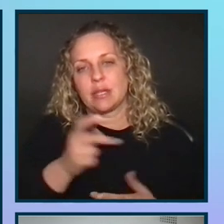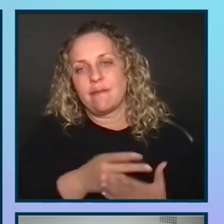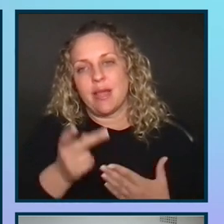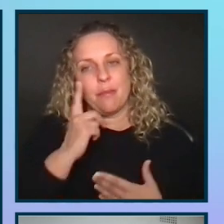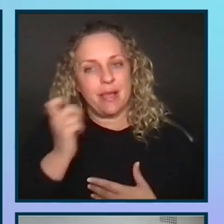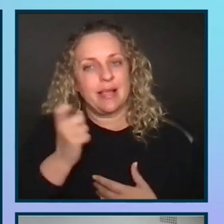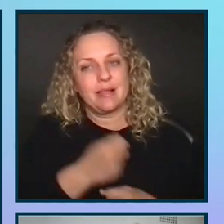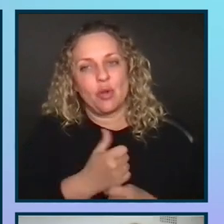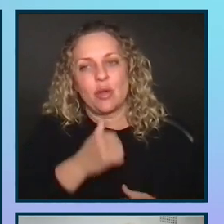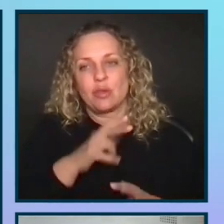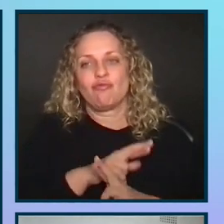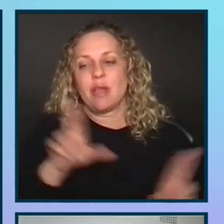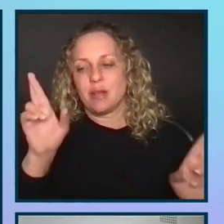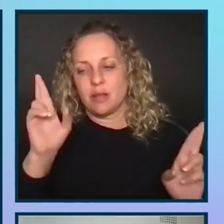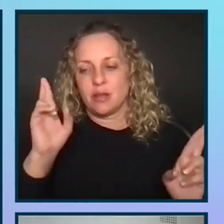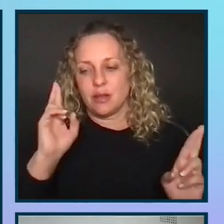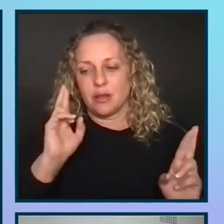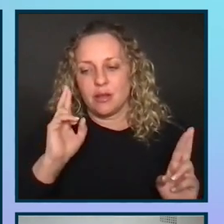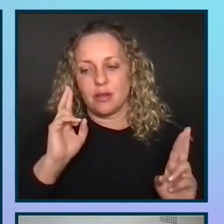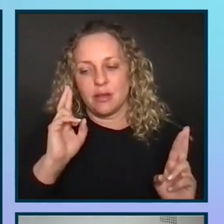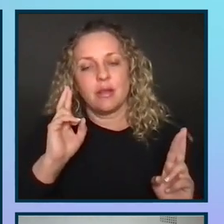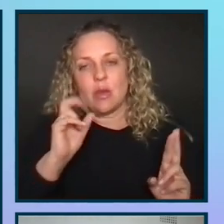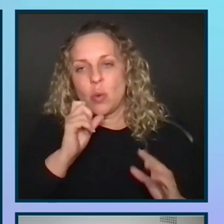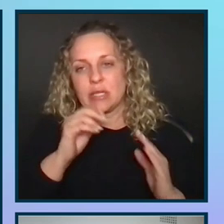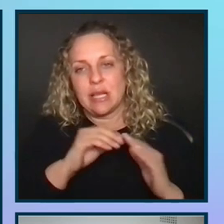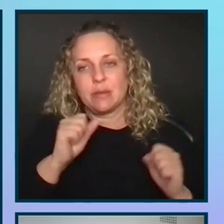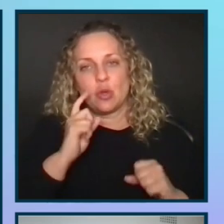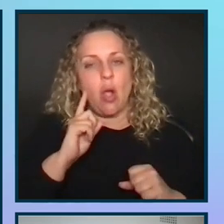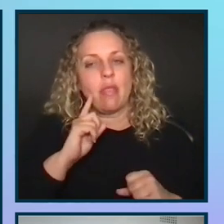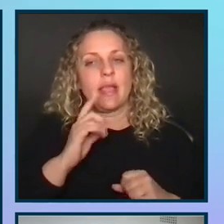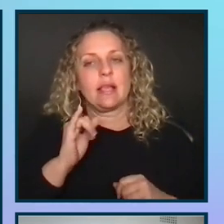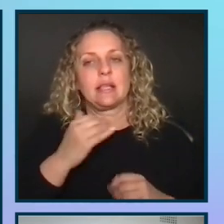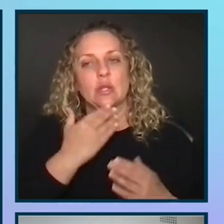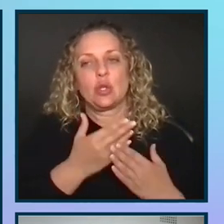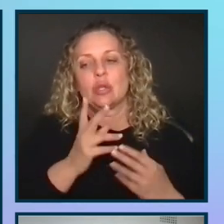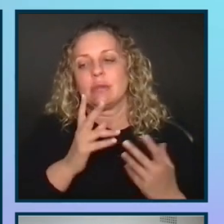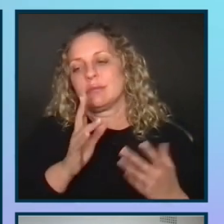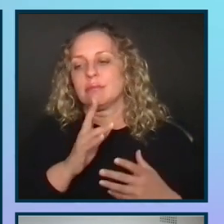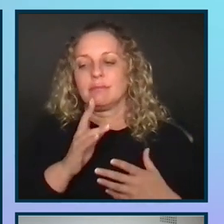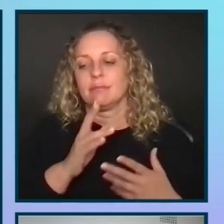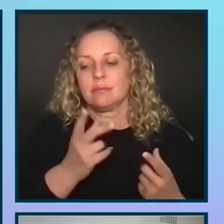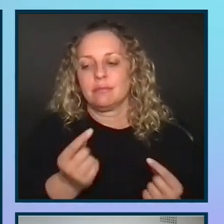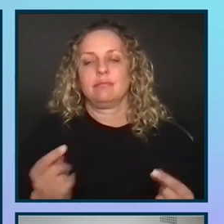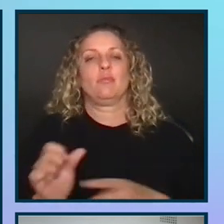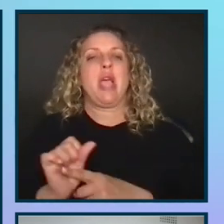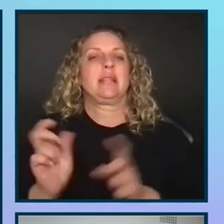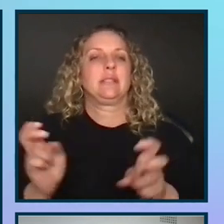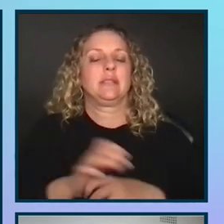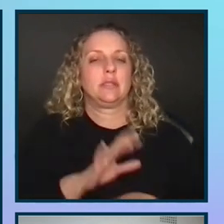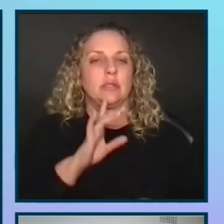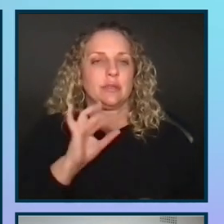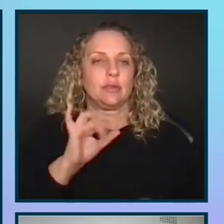because the product wasn't ready, and it wasn't accessible. So I think it is a good kind of practice to try and fix any major